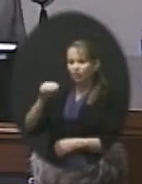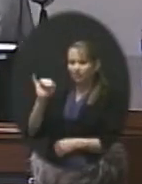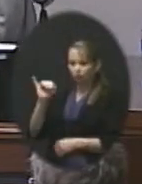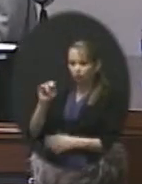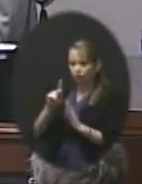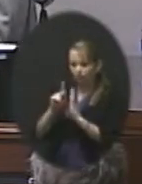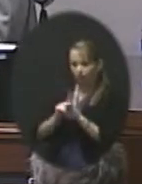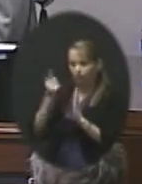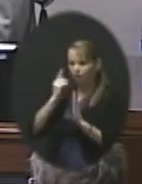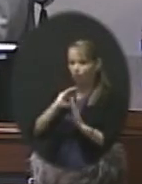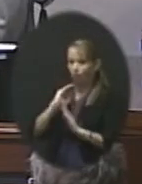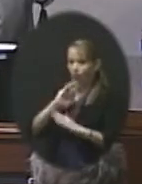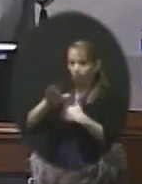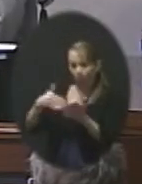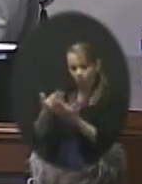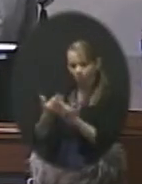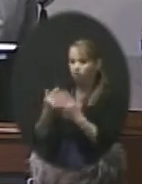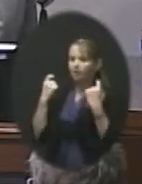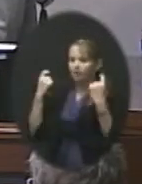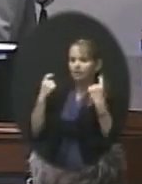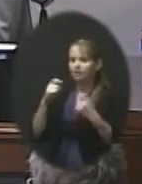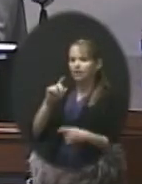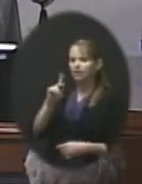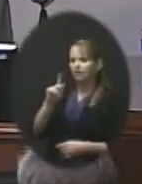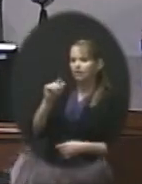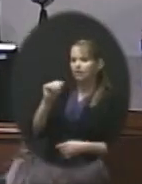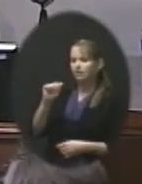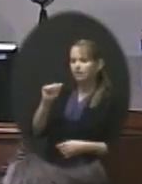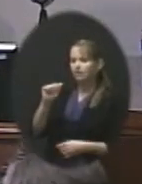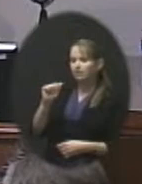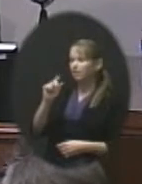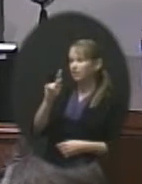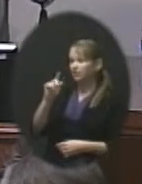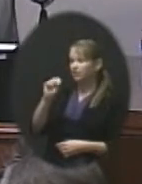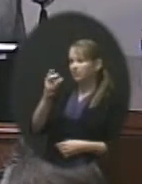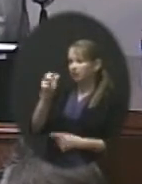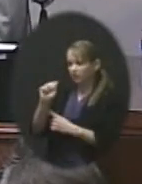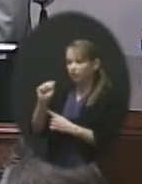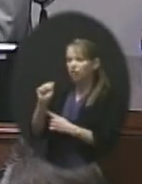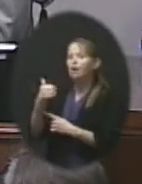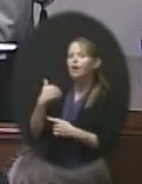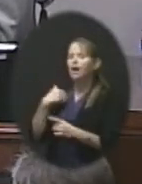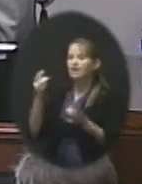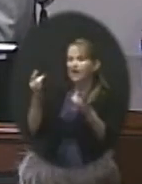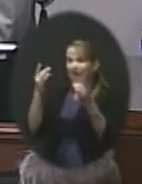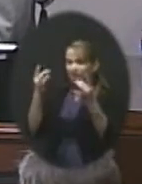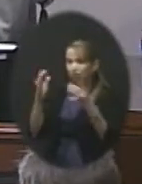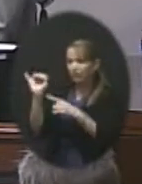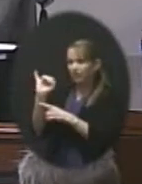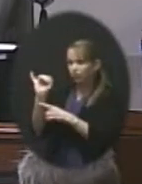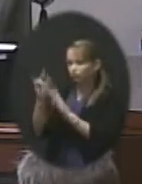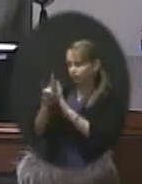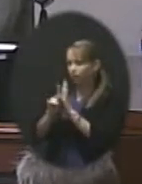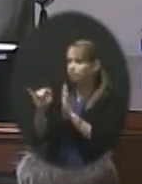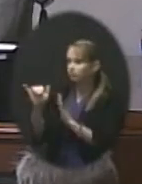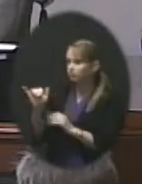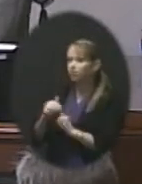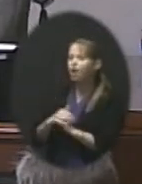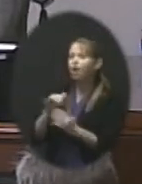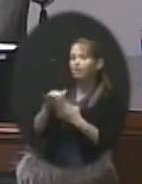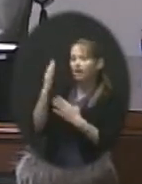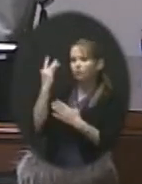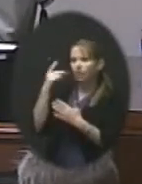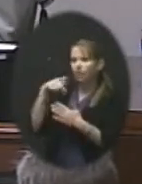for our athletes. And of course, Keisha has a catastrophic insurance policy. And that's why that pre